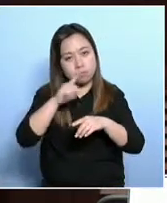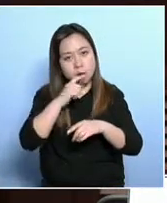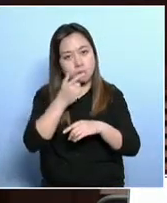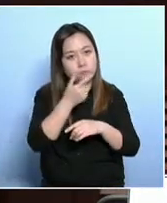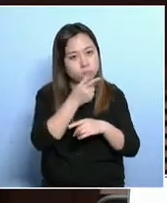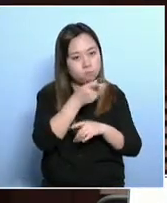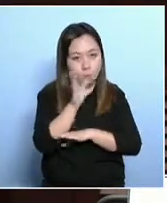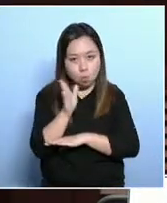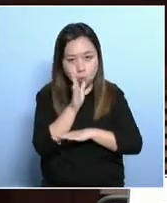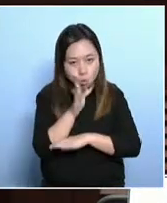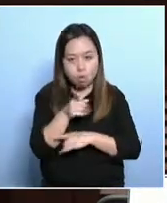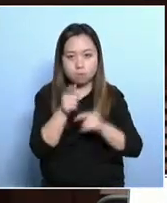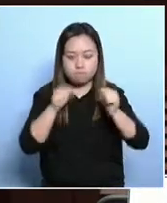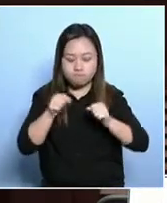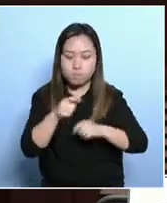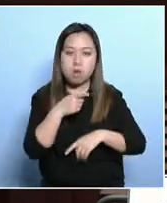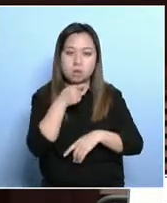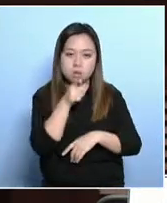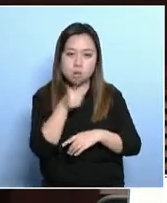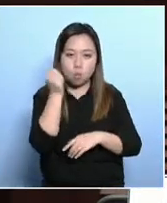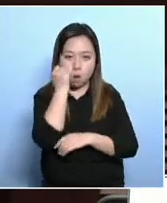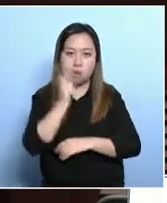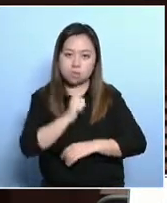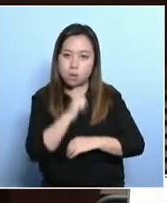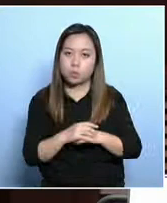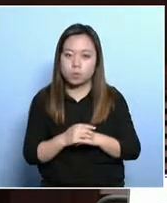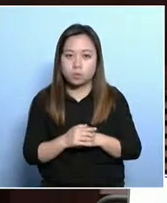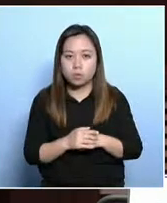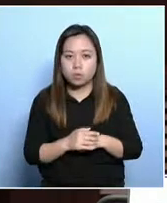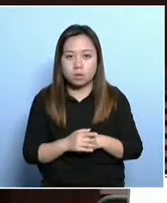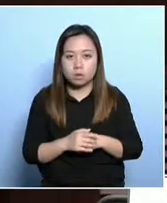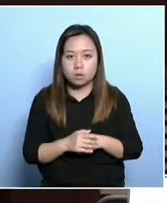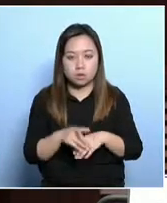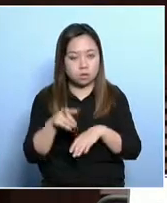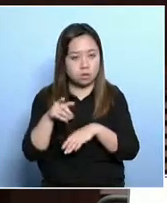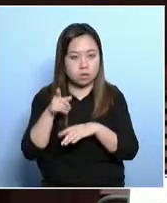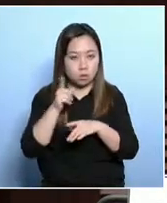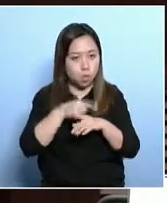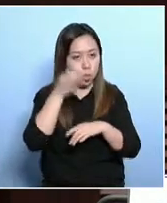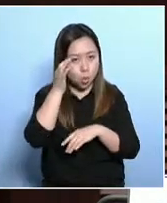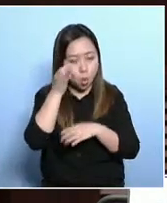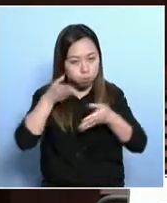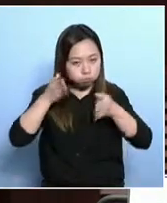more of them to go for that career objective.